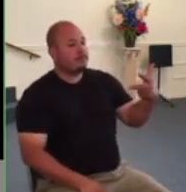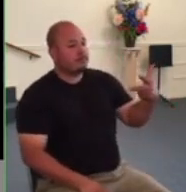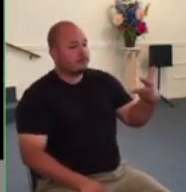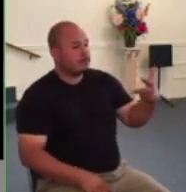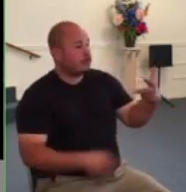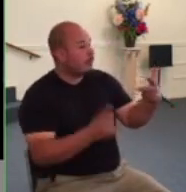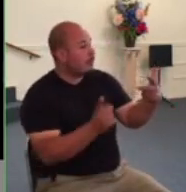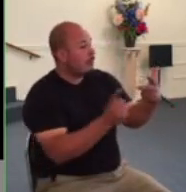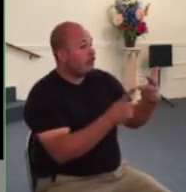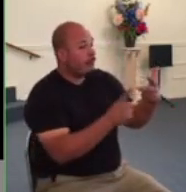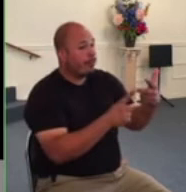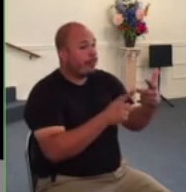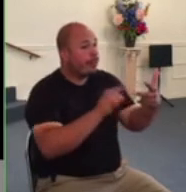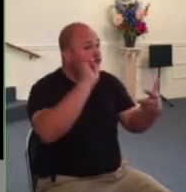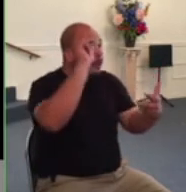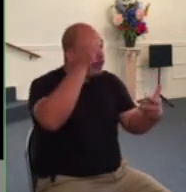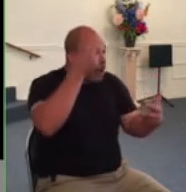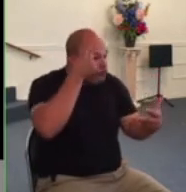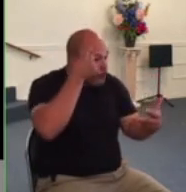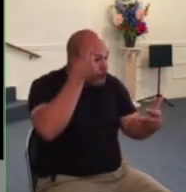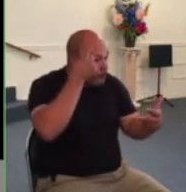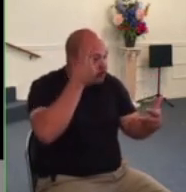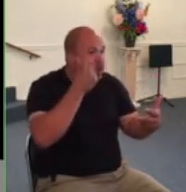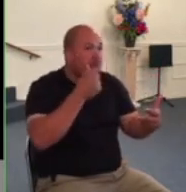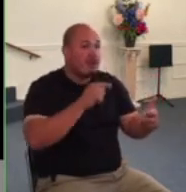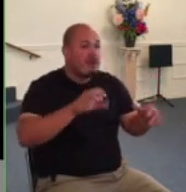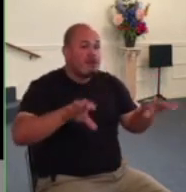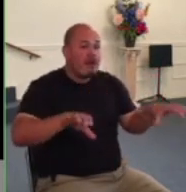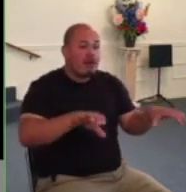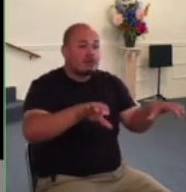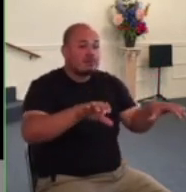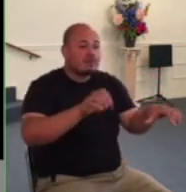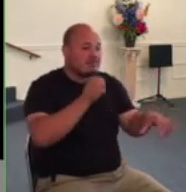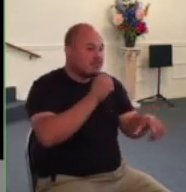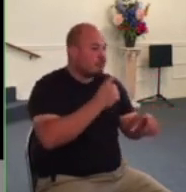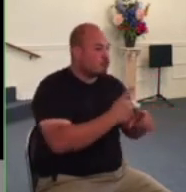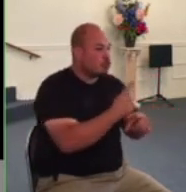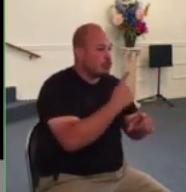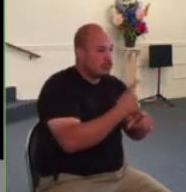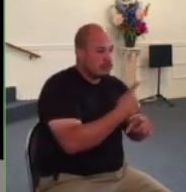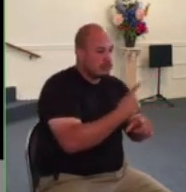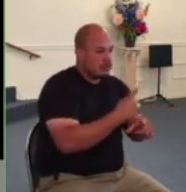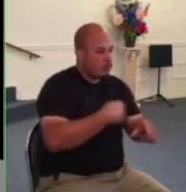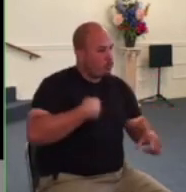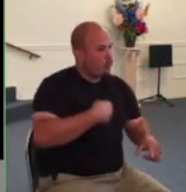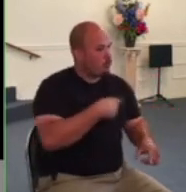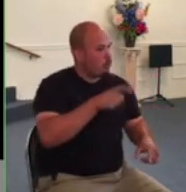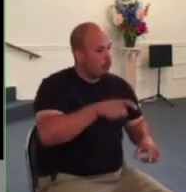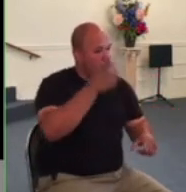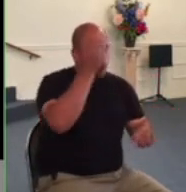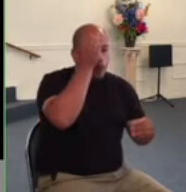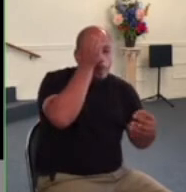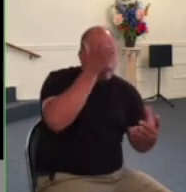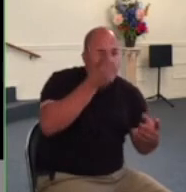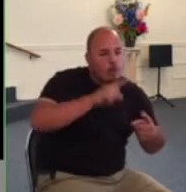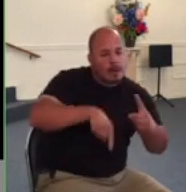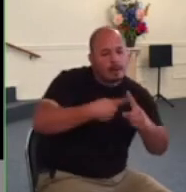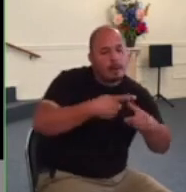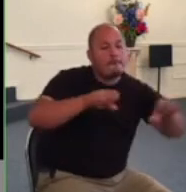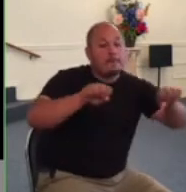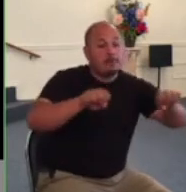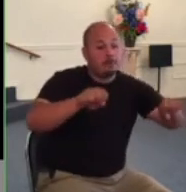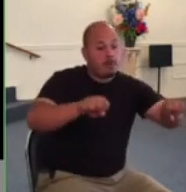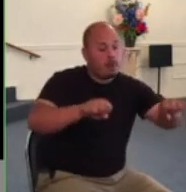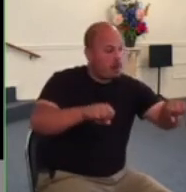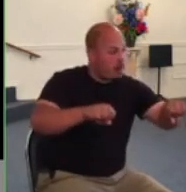seems to act inappropriately or to abuse its authority from god we should still obey whenever possible whenever doing so does not cause us to